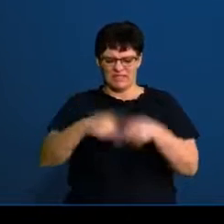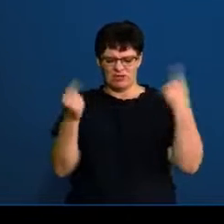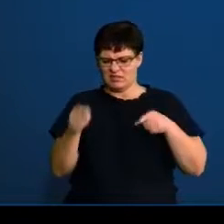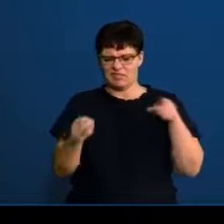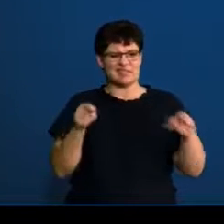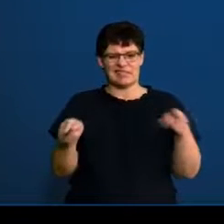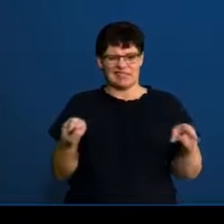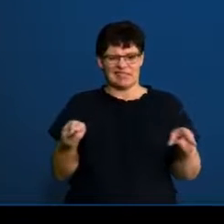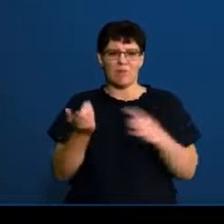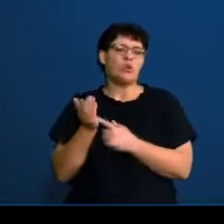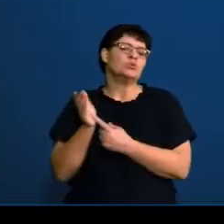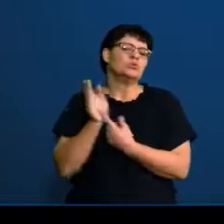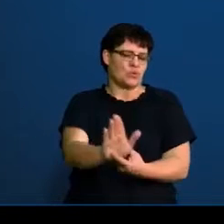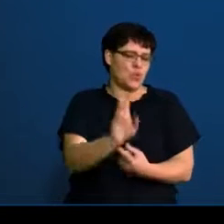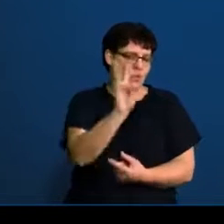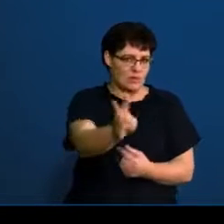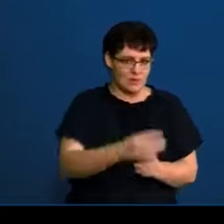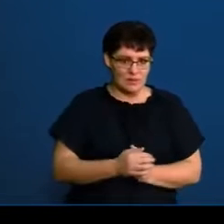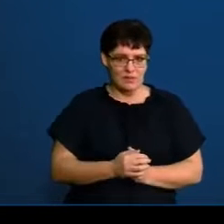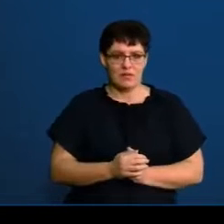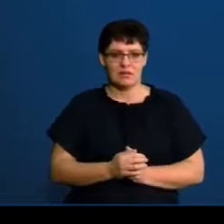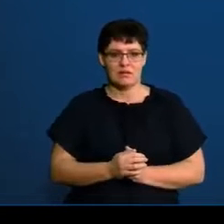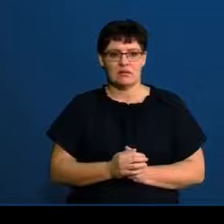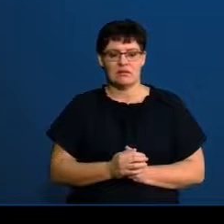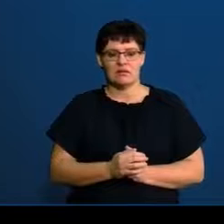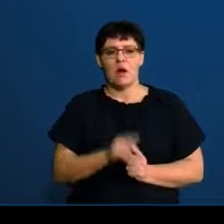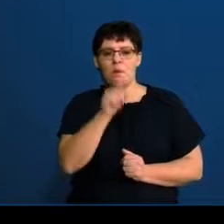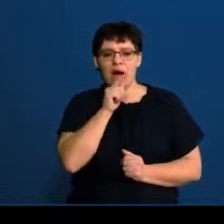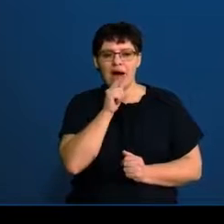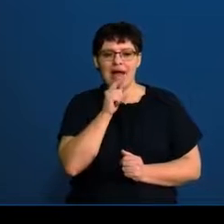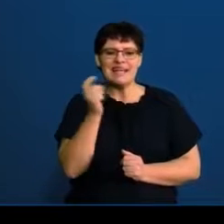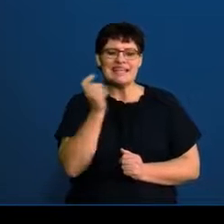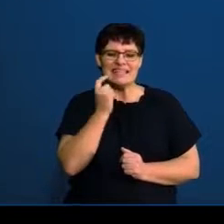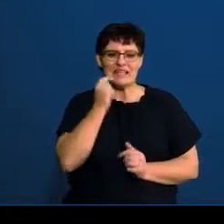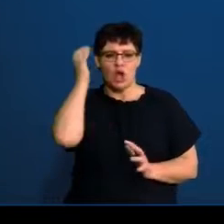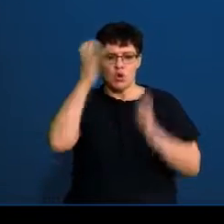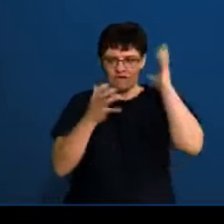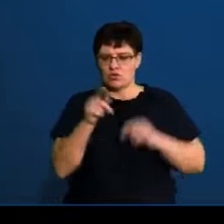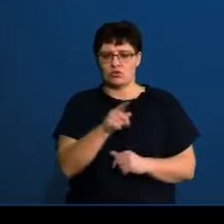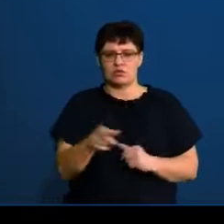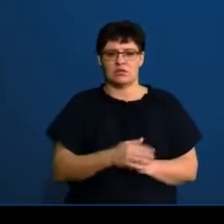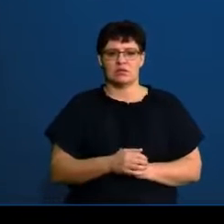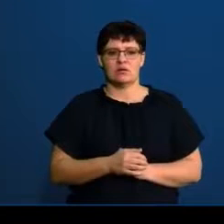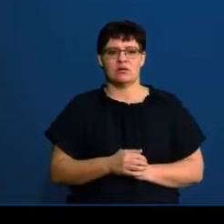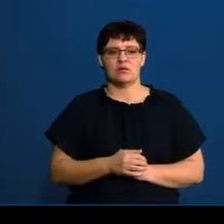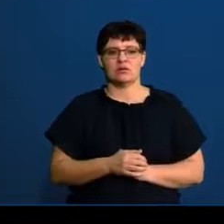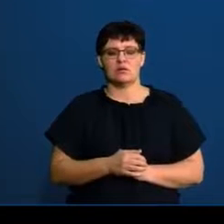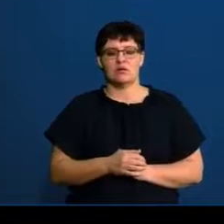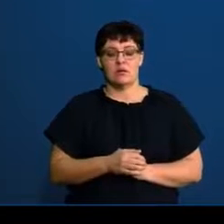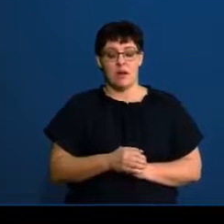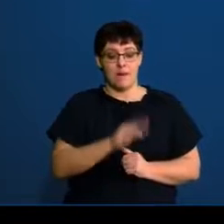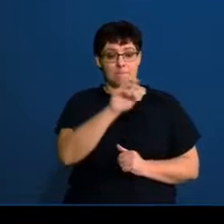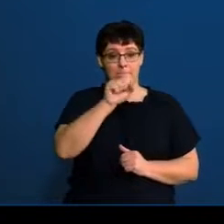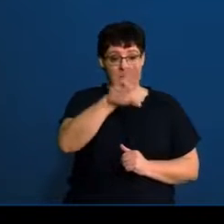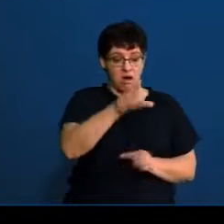And I just want to show you these because they're so easy to get them confused. So your bar